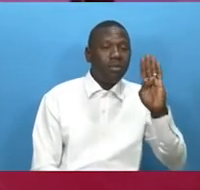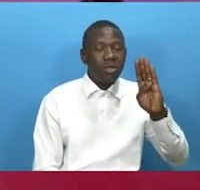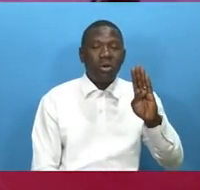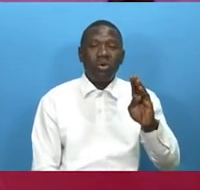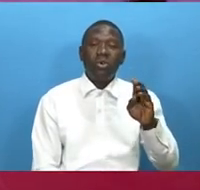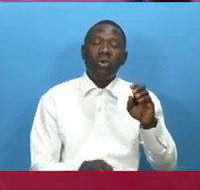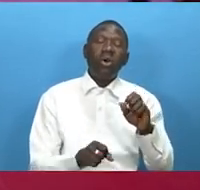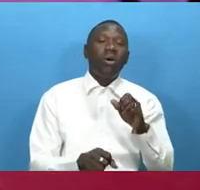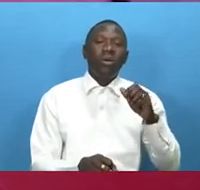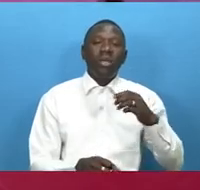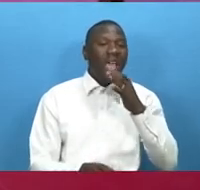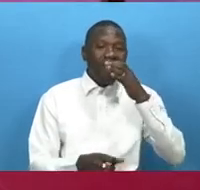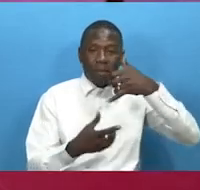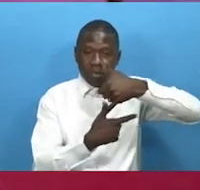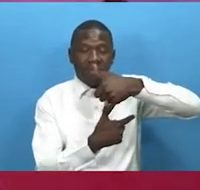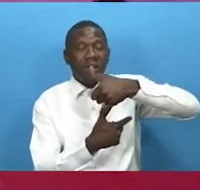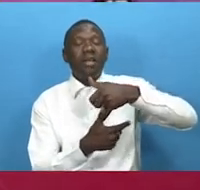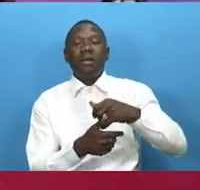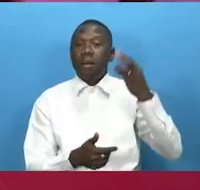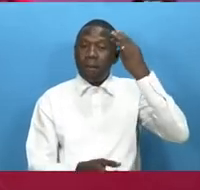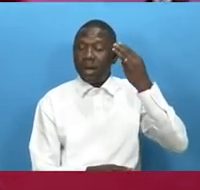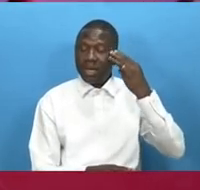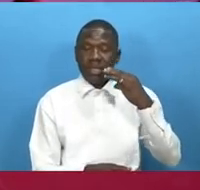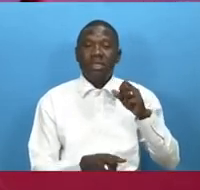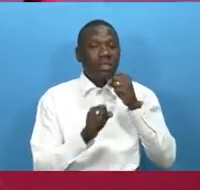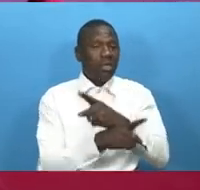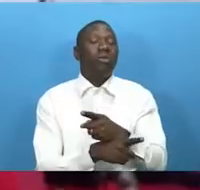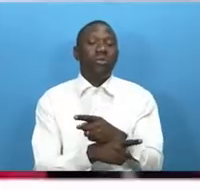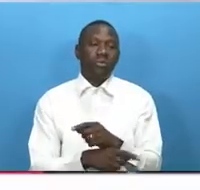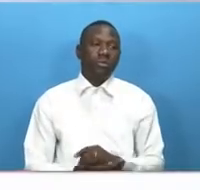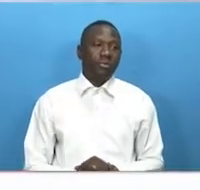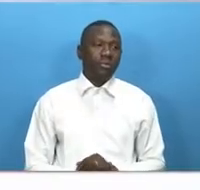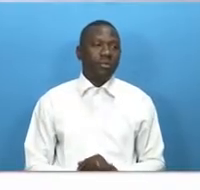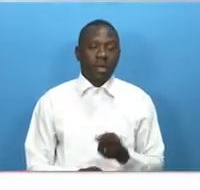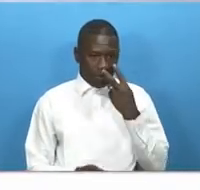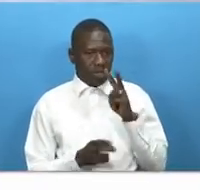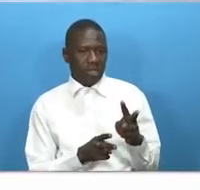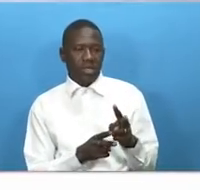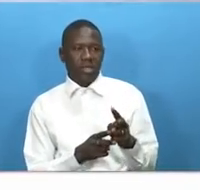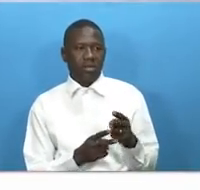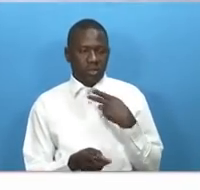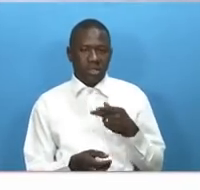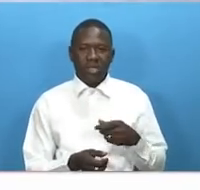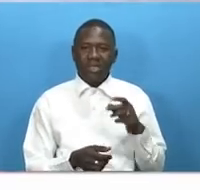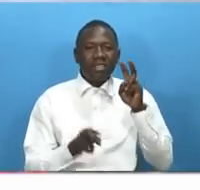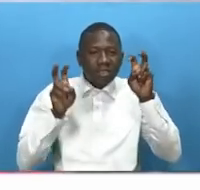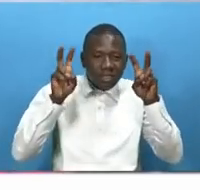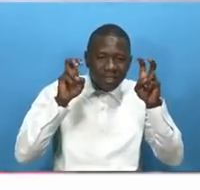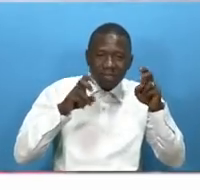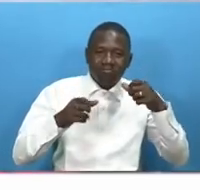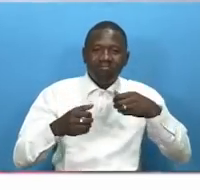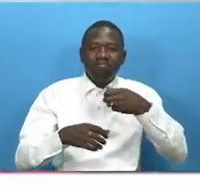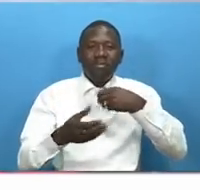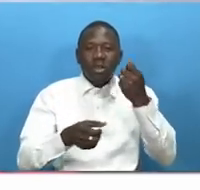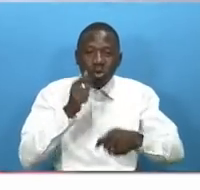the players look to be in upbeat mood ahead of the competition um well as you can see looking at the smart that we've played you can